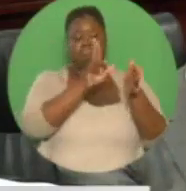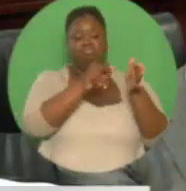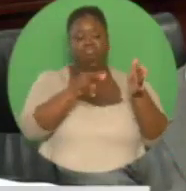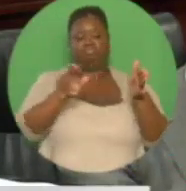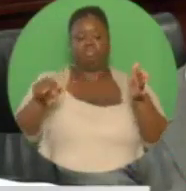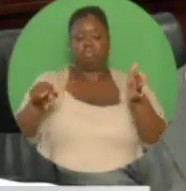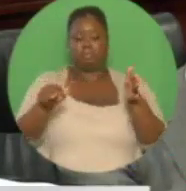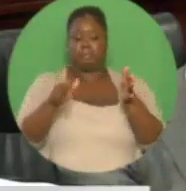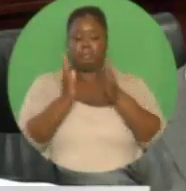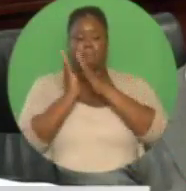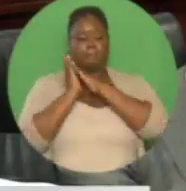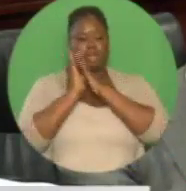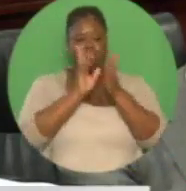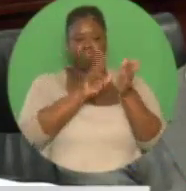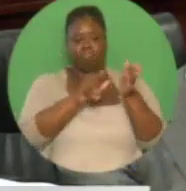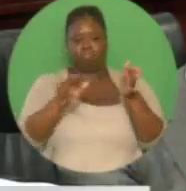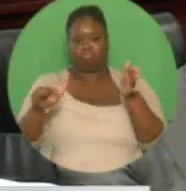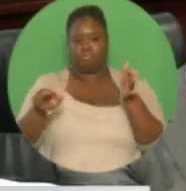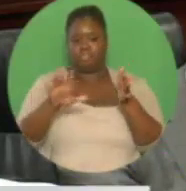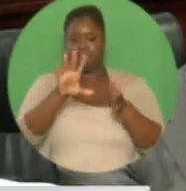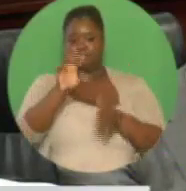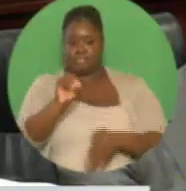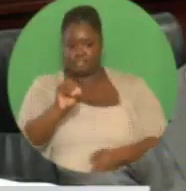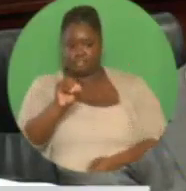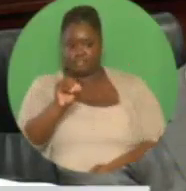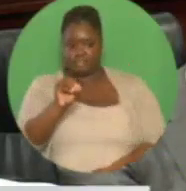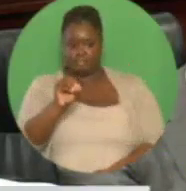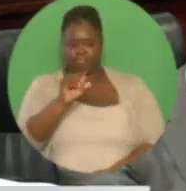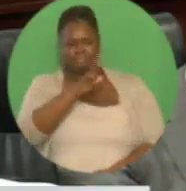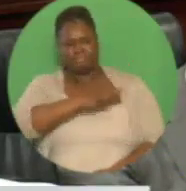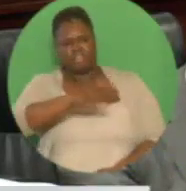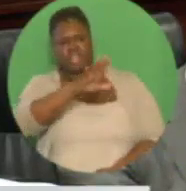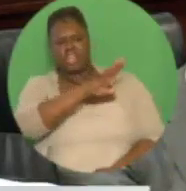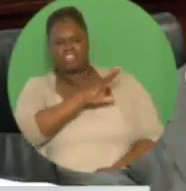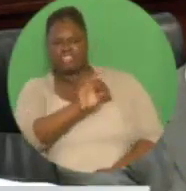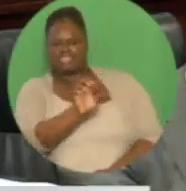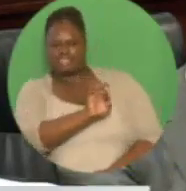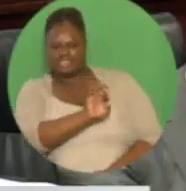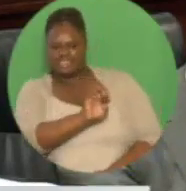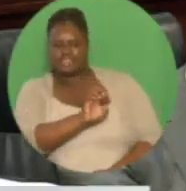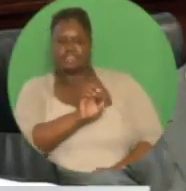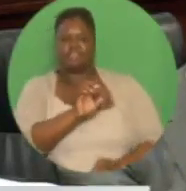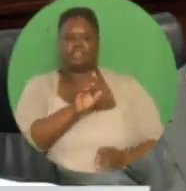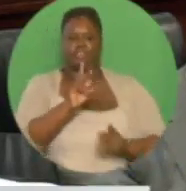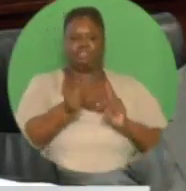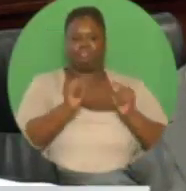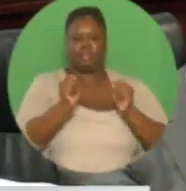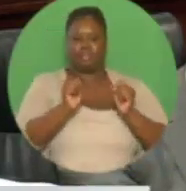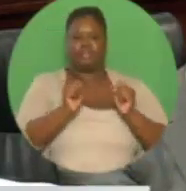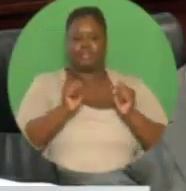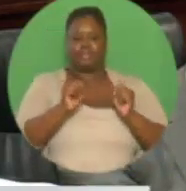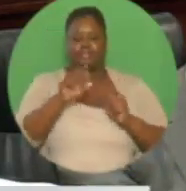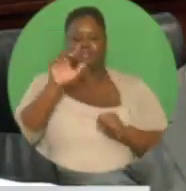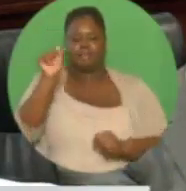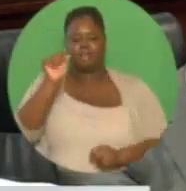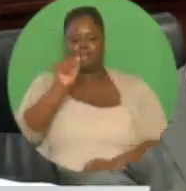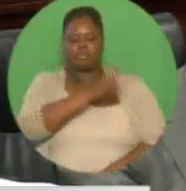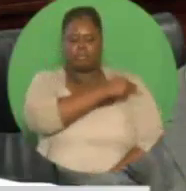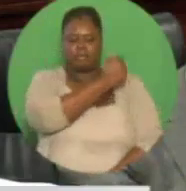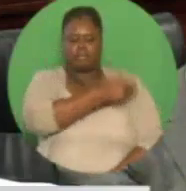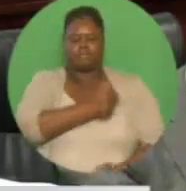Malabar, and Arruca. Delivery of services would not be substantially different from those provided at the Point 14 Hospital.